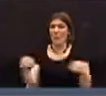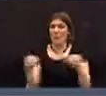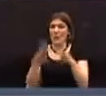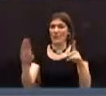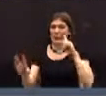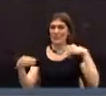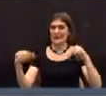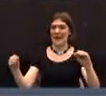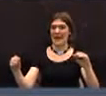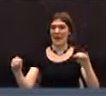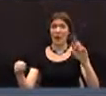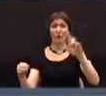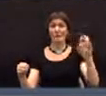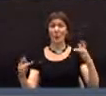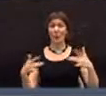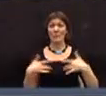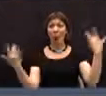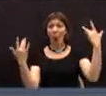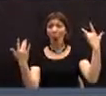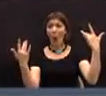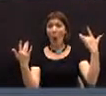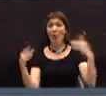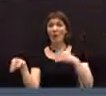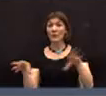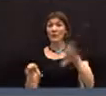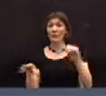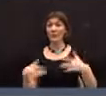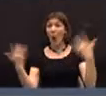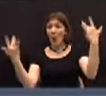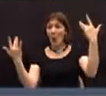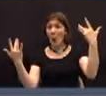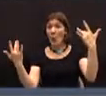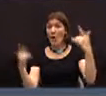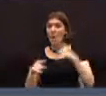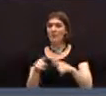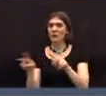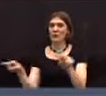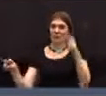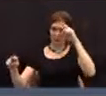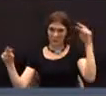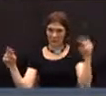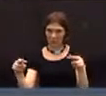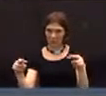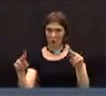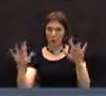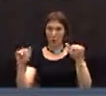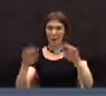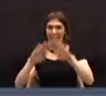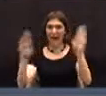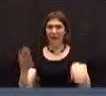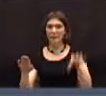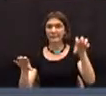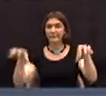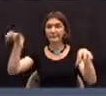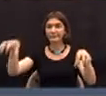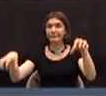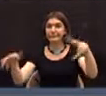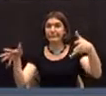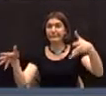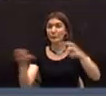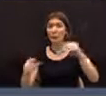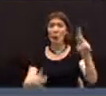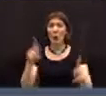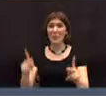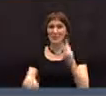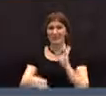They'll be very happy. So will the moving companies. But then you'll be forced to have empty houses. And that is something you